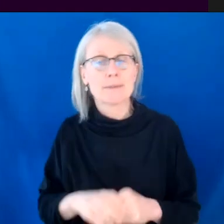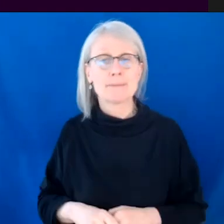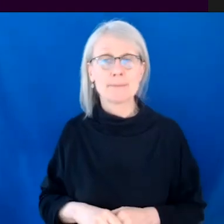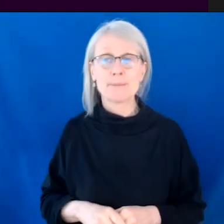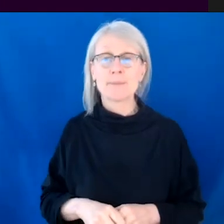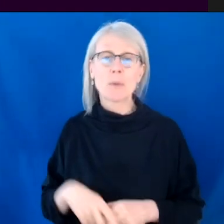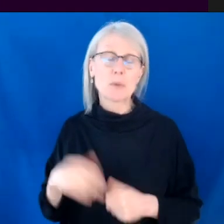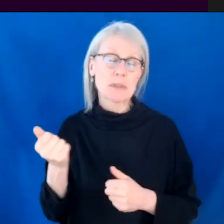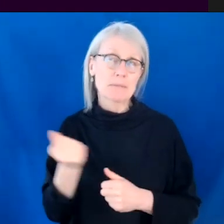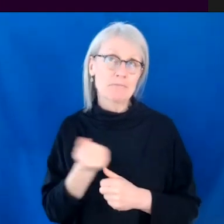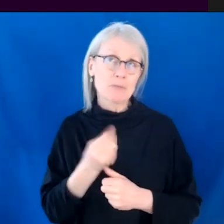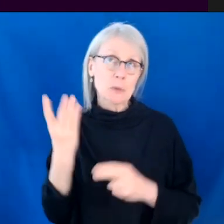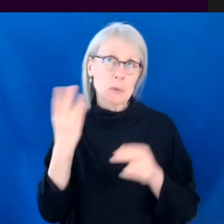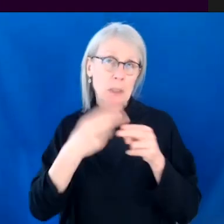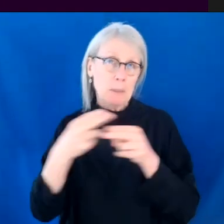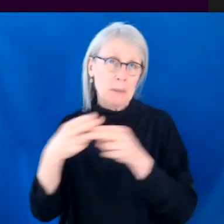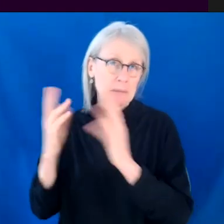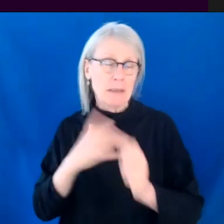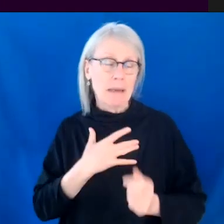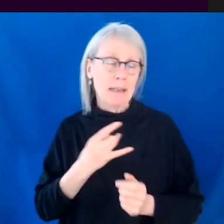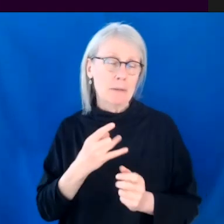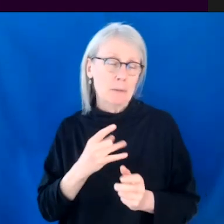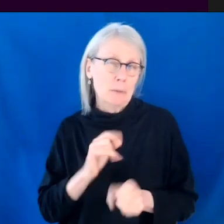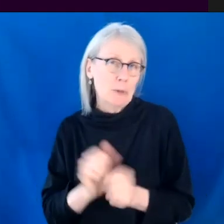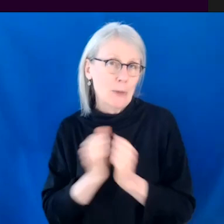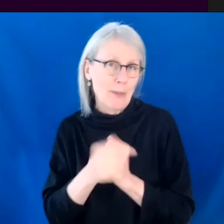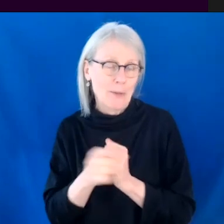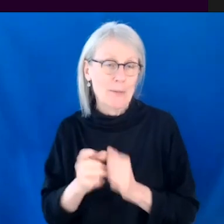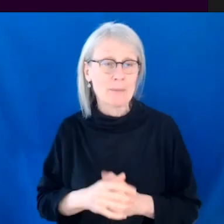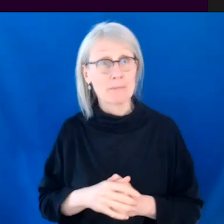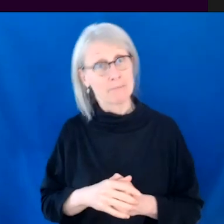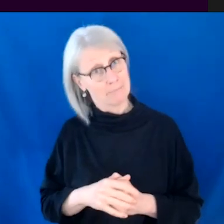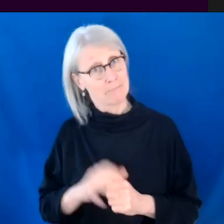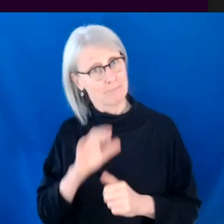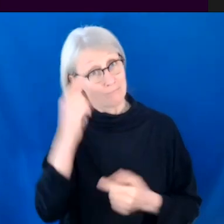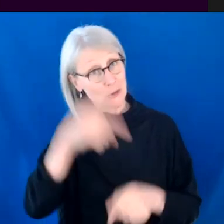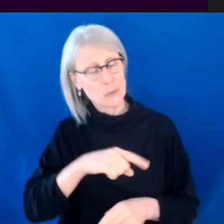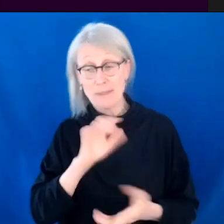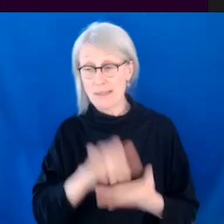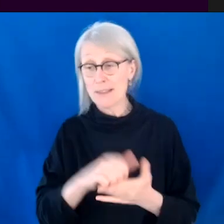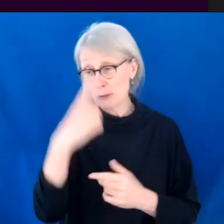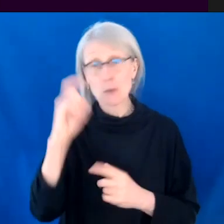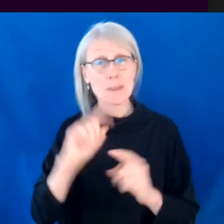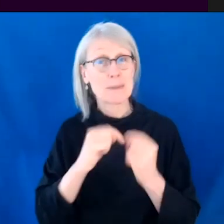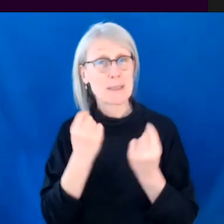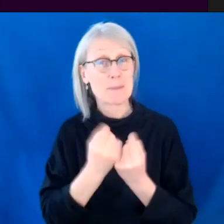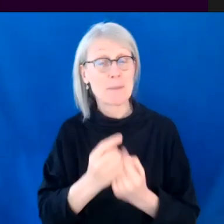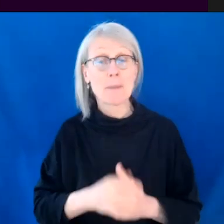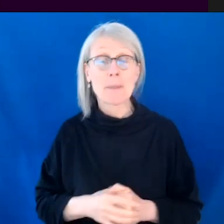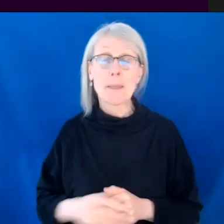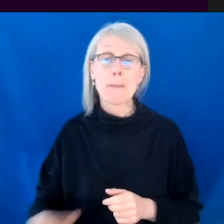people I'd like to work with. Amazing. That does sound like a dream team. Um, so